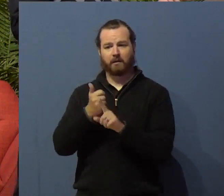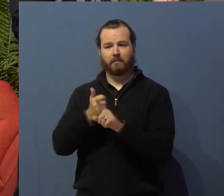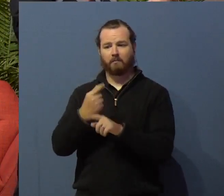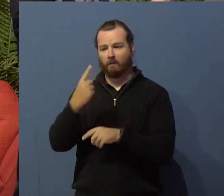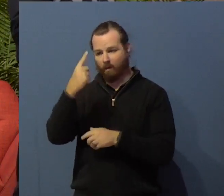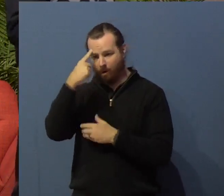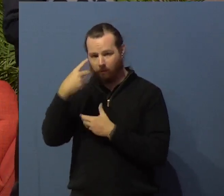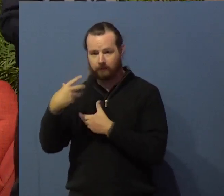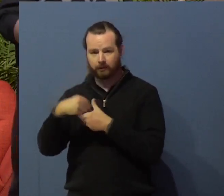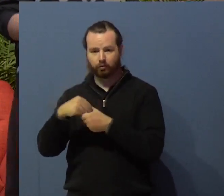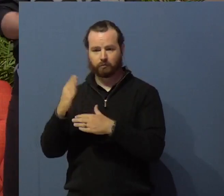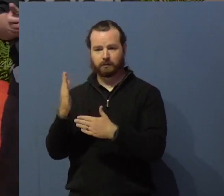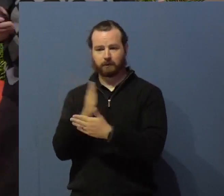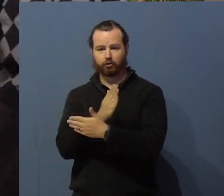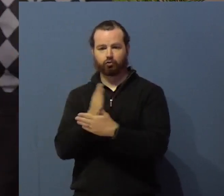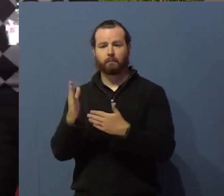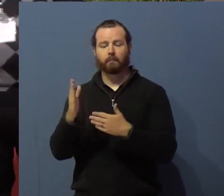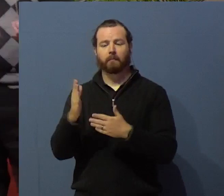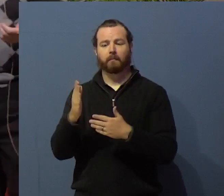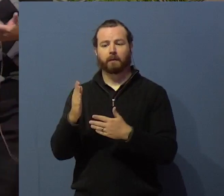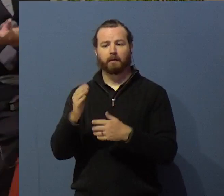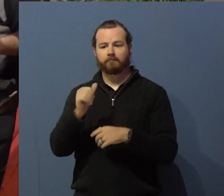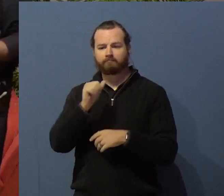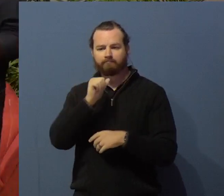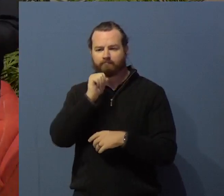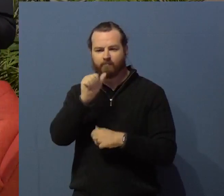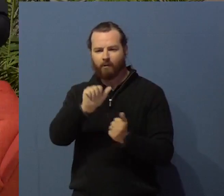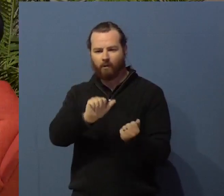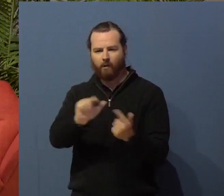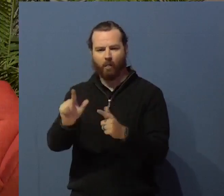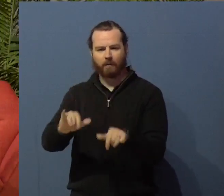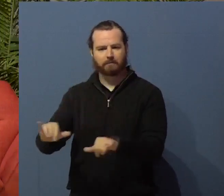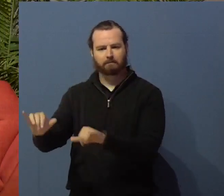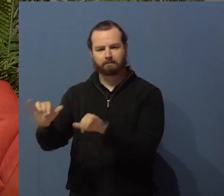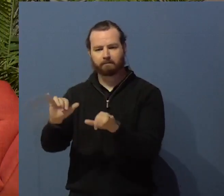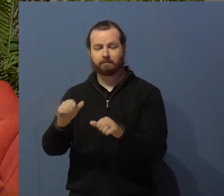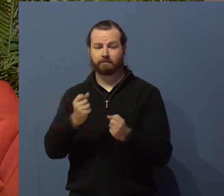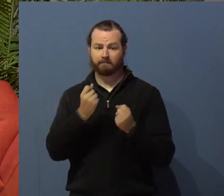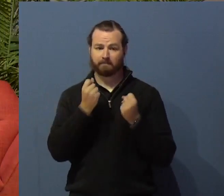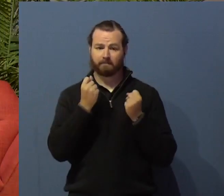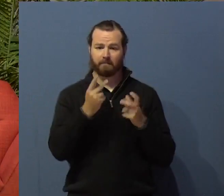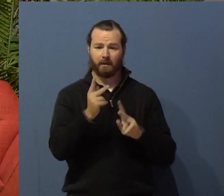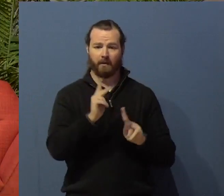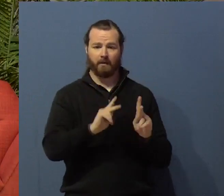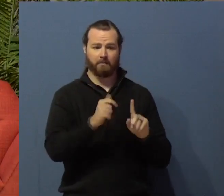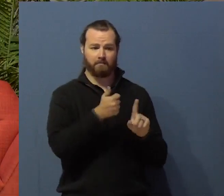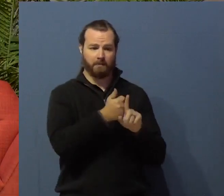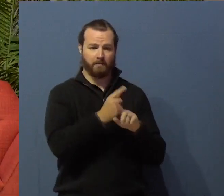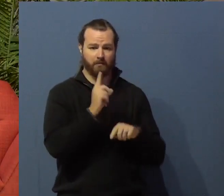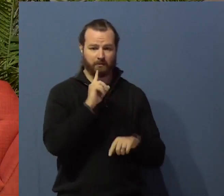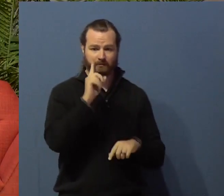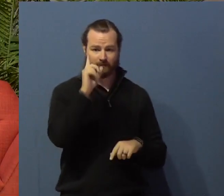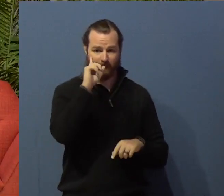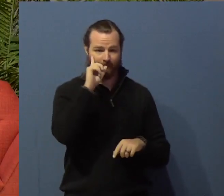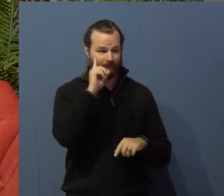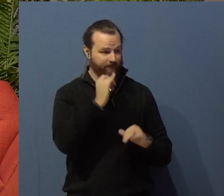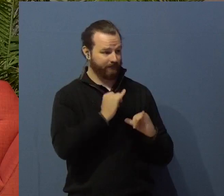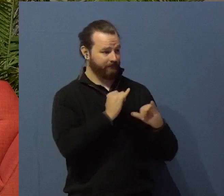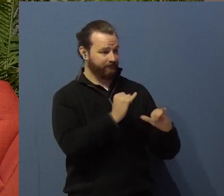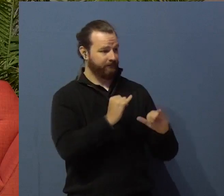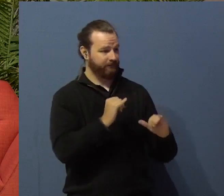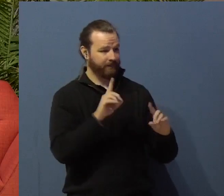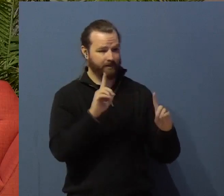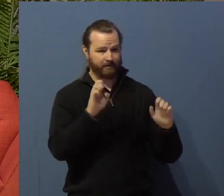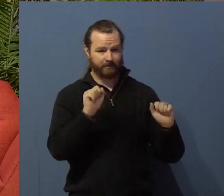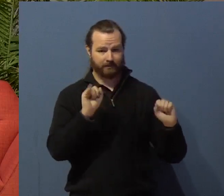A single one of them are alike. I know several people who are deaf like myself. We're not alike at all. So a lot of times the problem